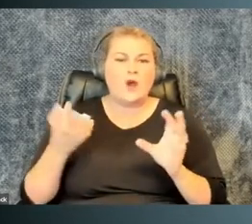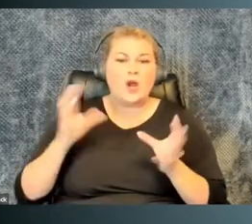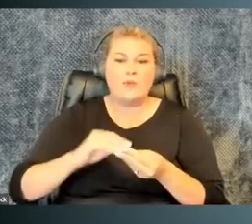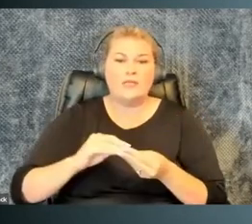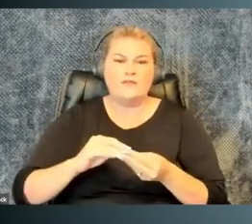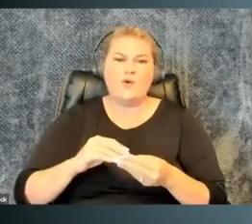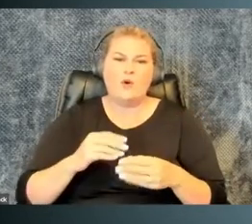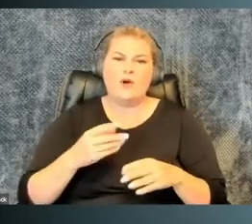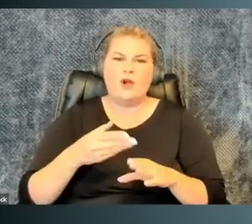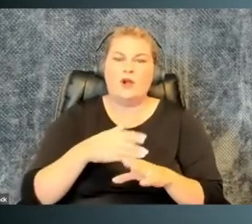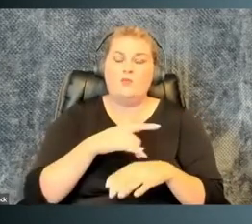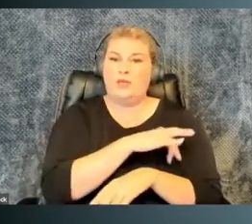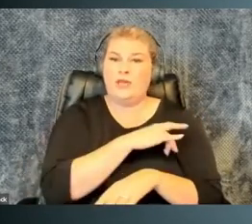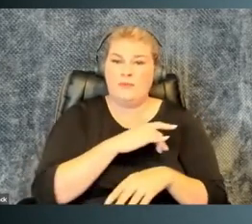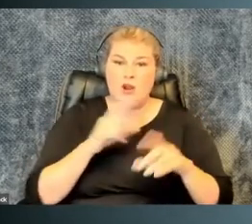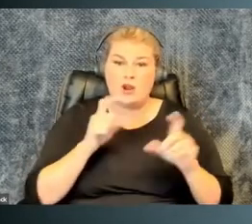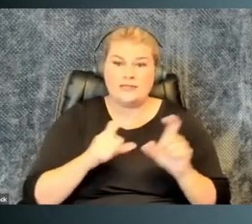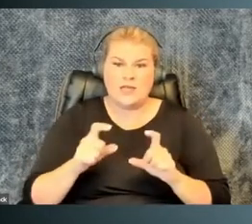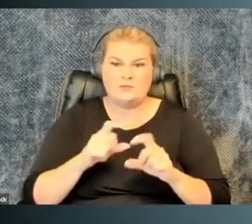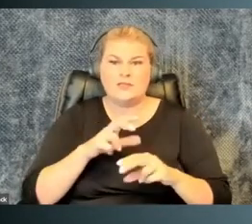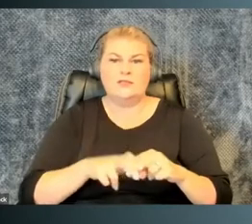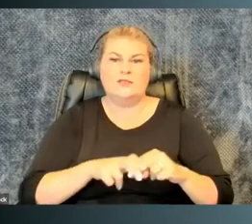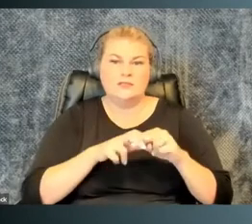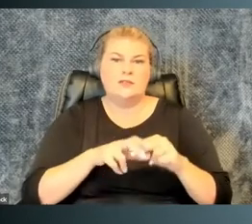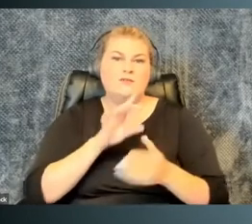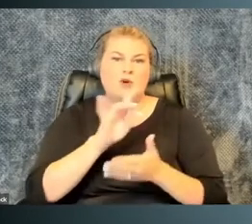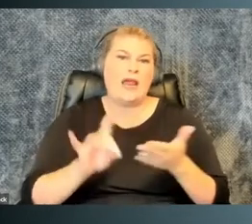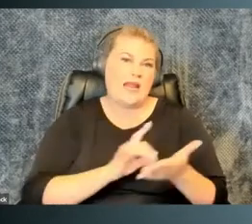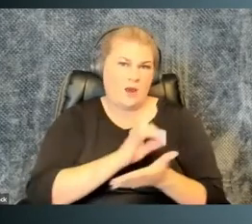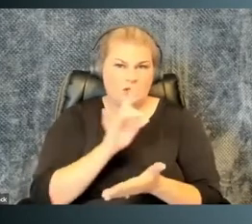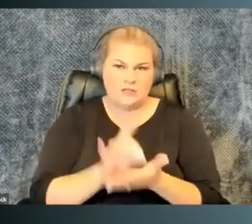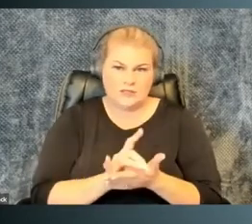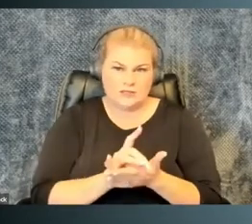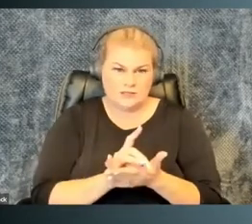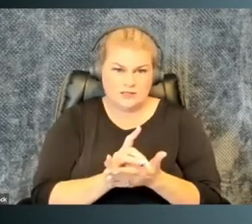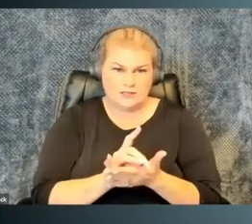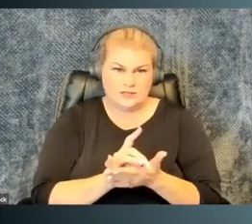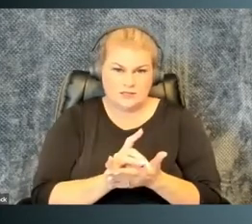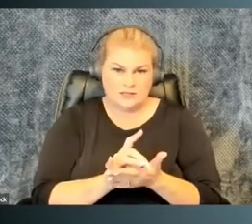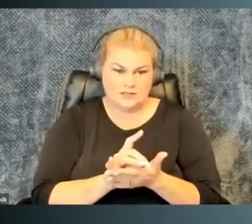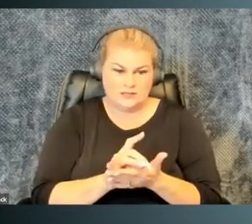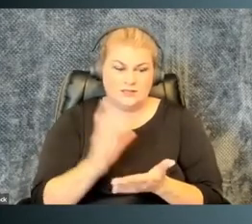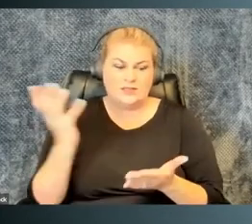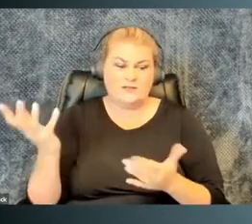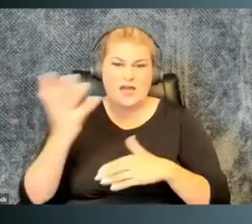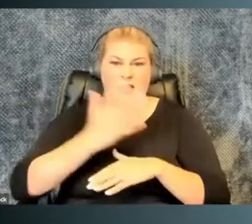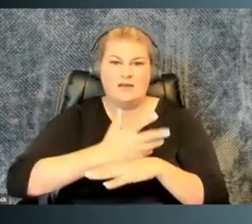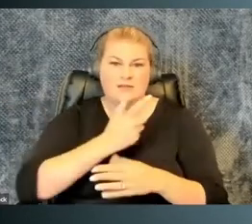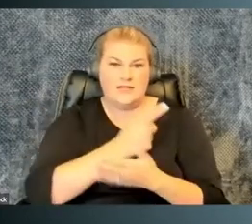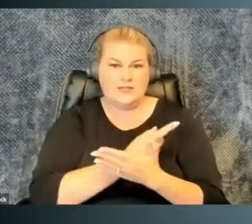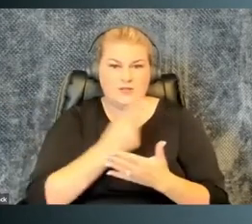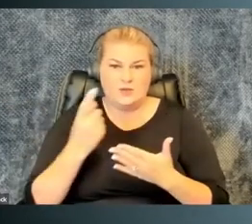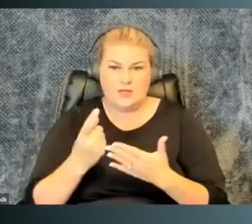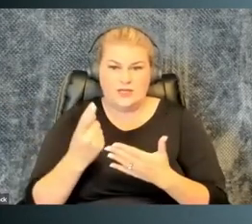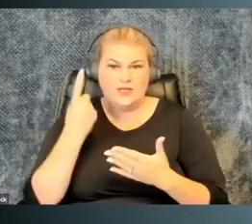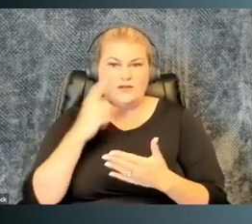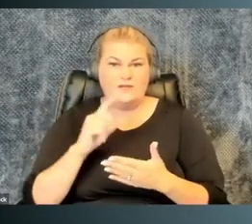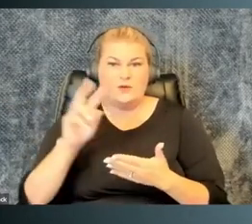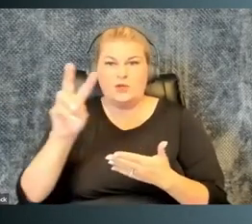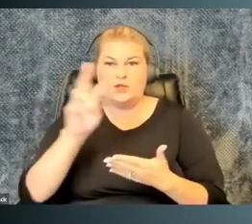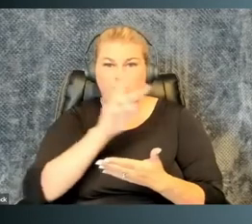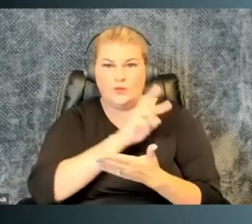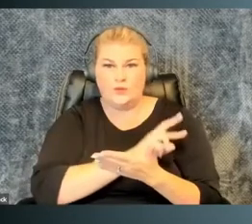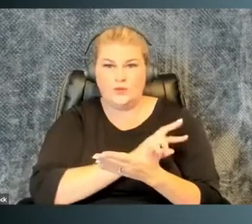So many times our comprehensive or preliminary exams involve sitting for eight hours a day, five